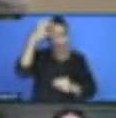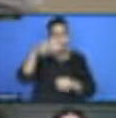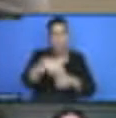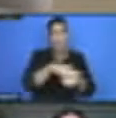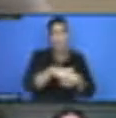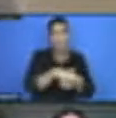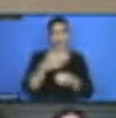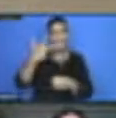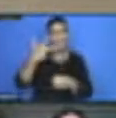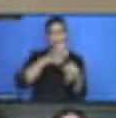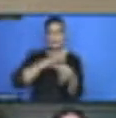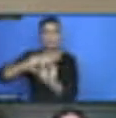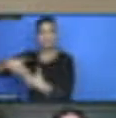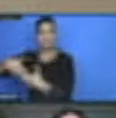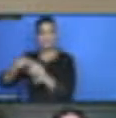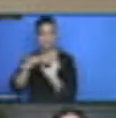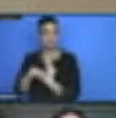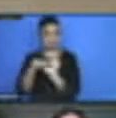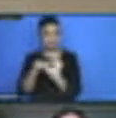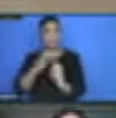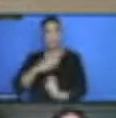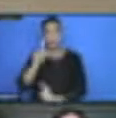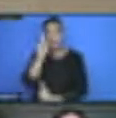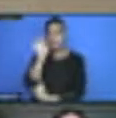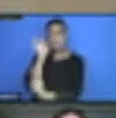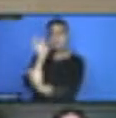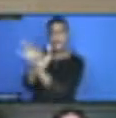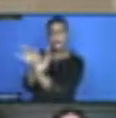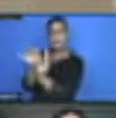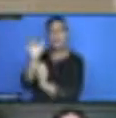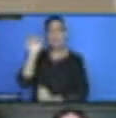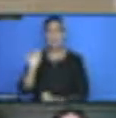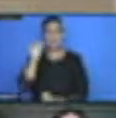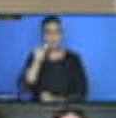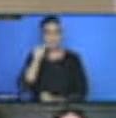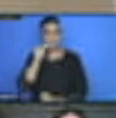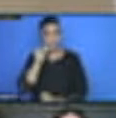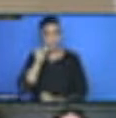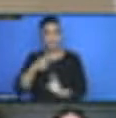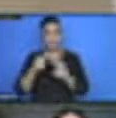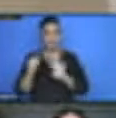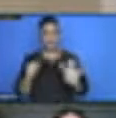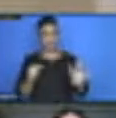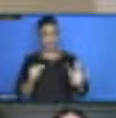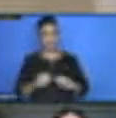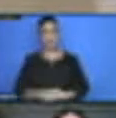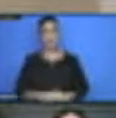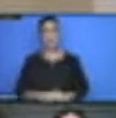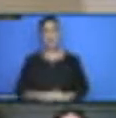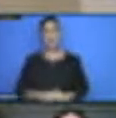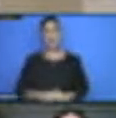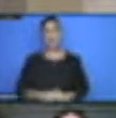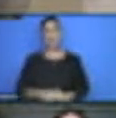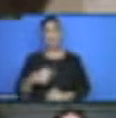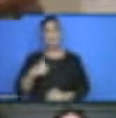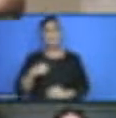is going basically to Taliban Suda and also the other panelists, how do we ensure that the implementation